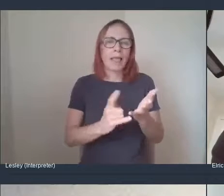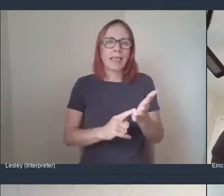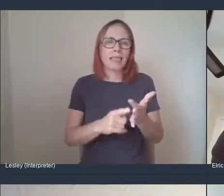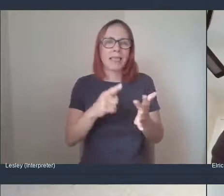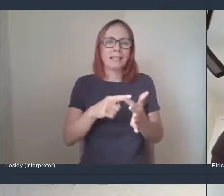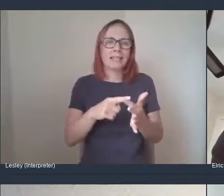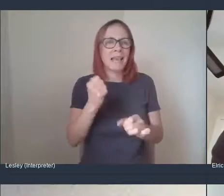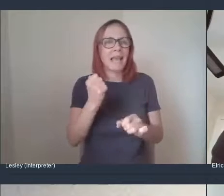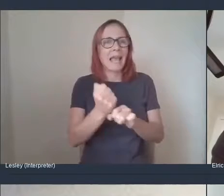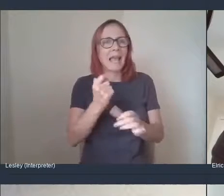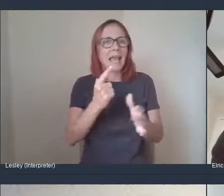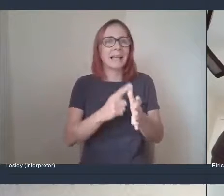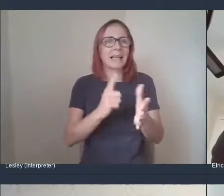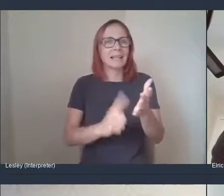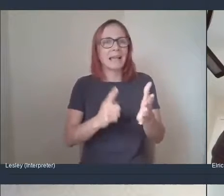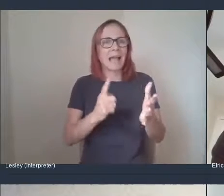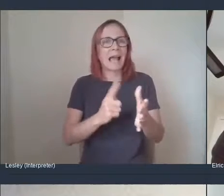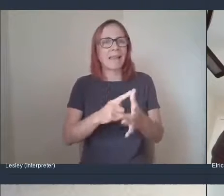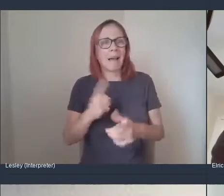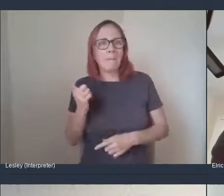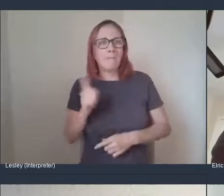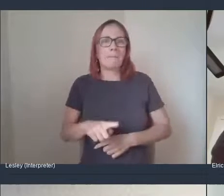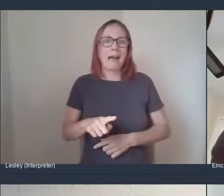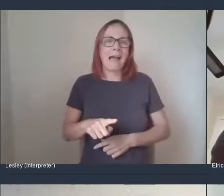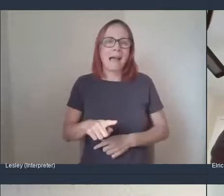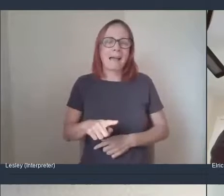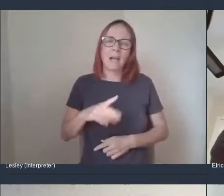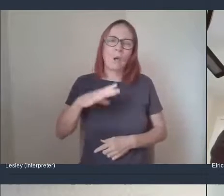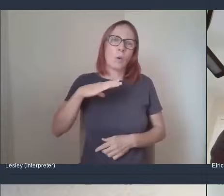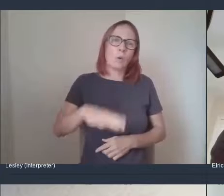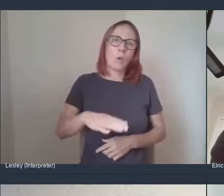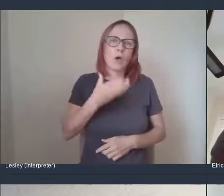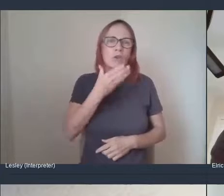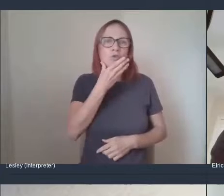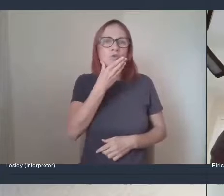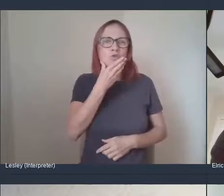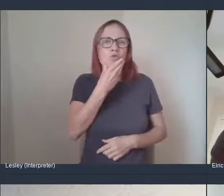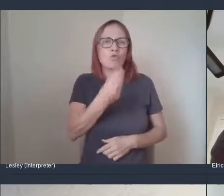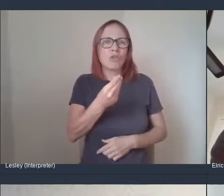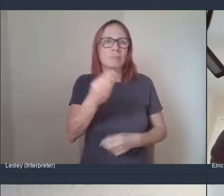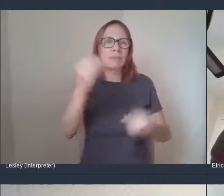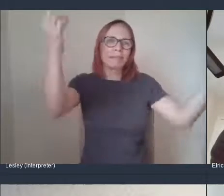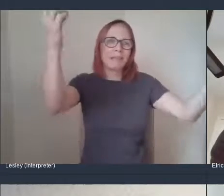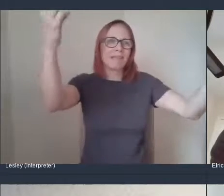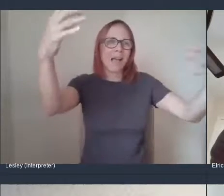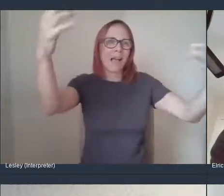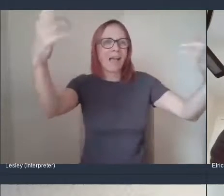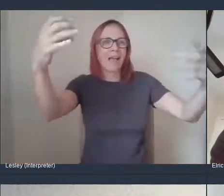good Christmas light switch on and things like that for the children. That sounds really good.